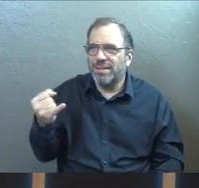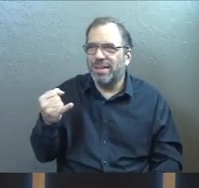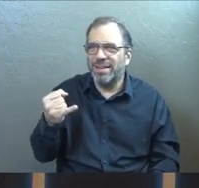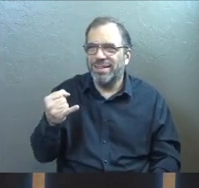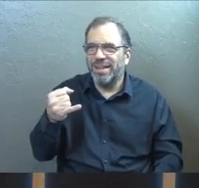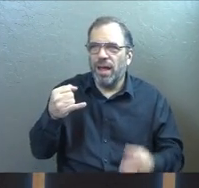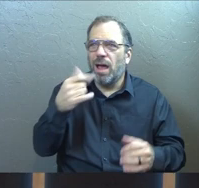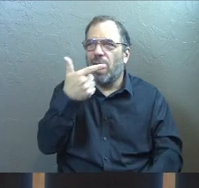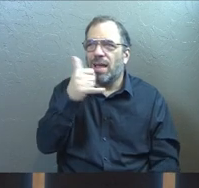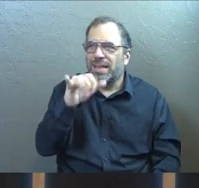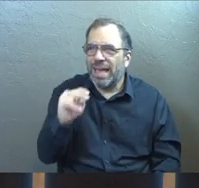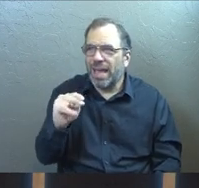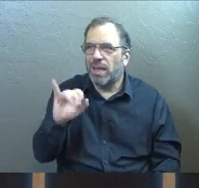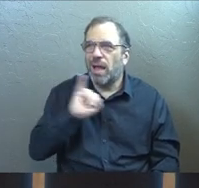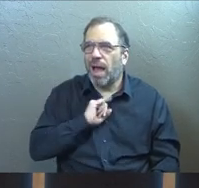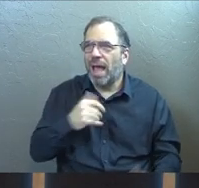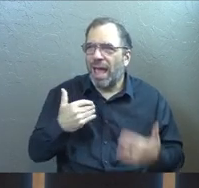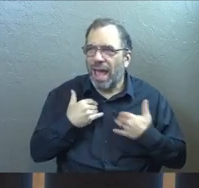That was very important to me.